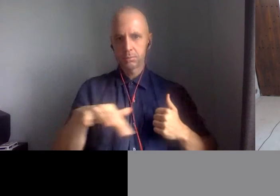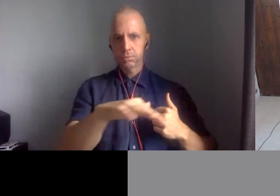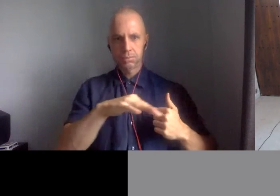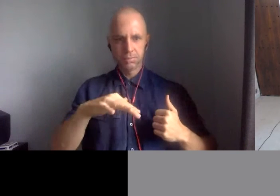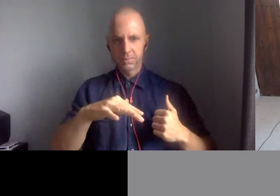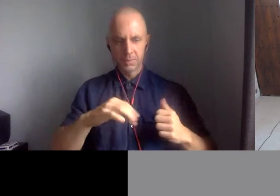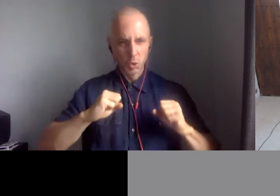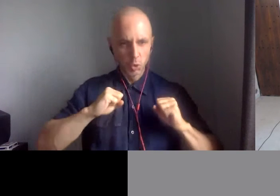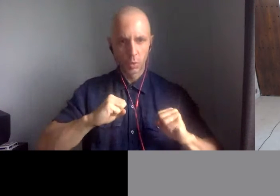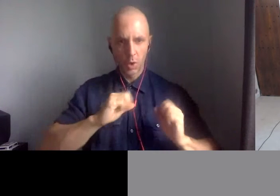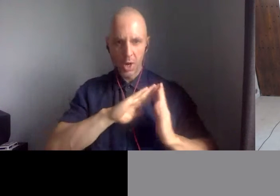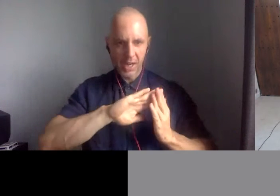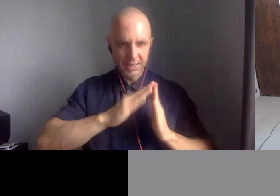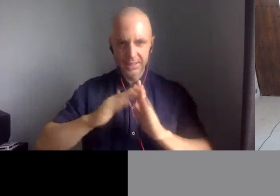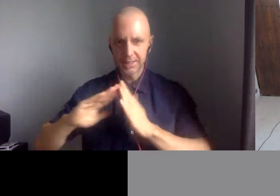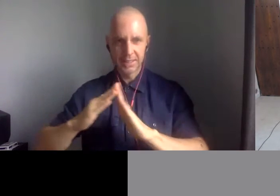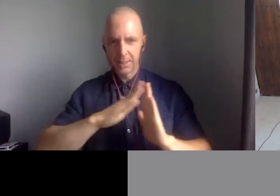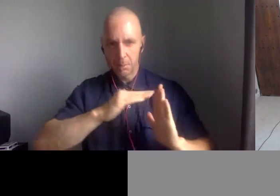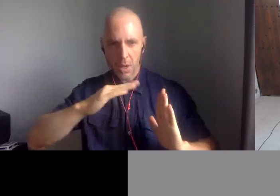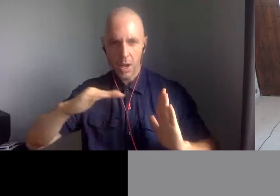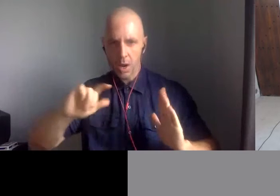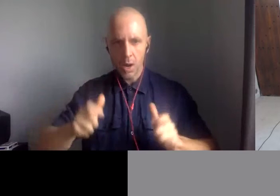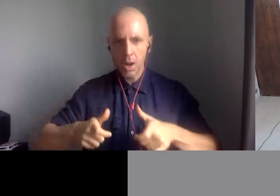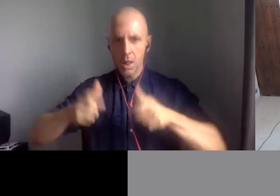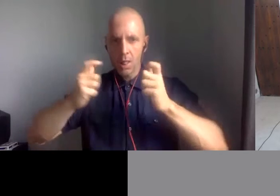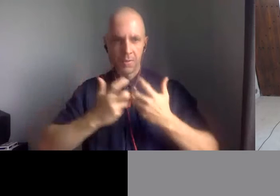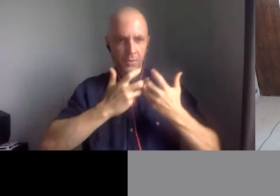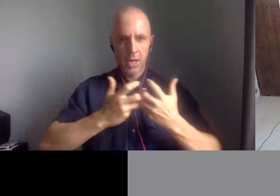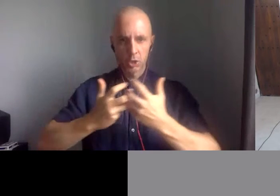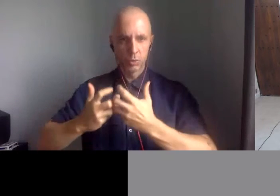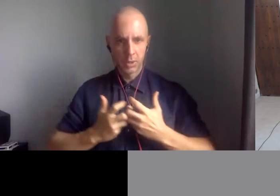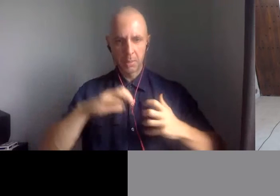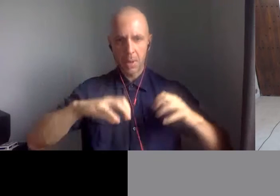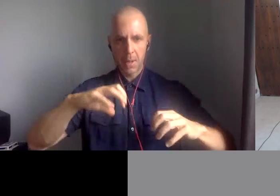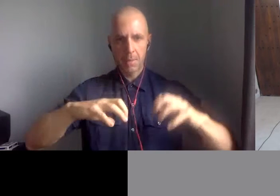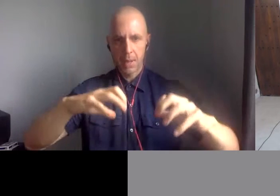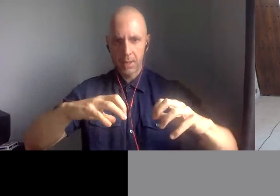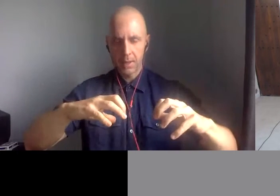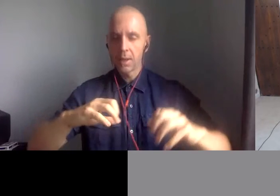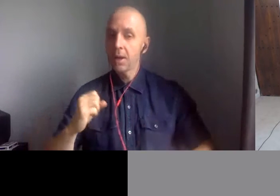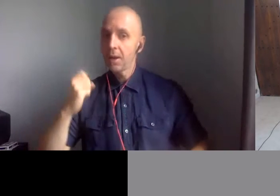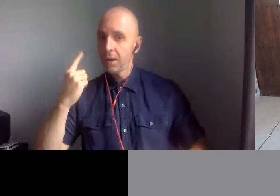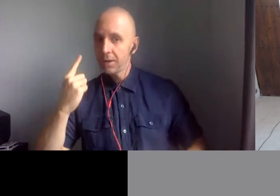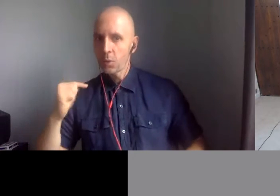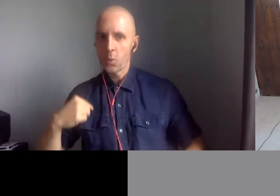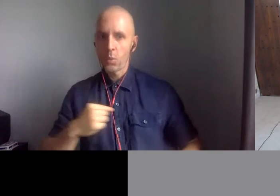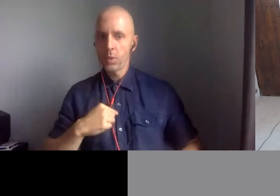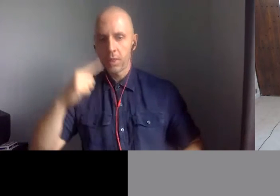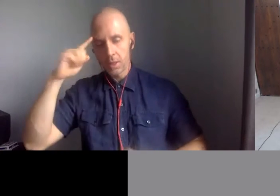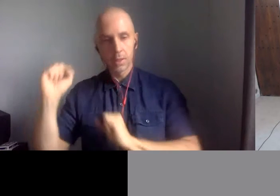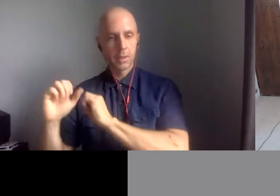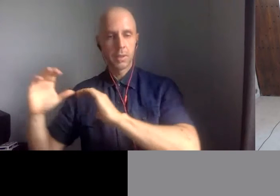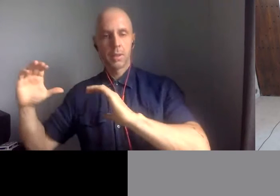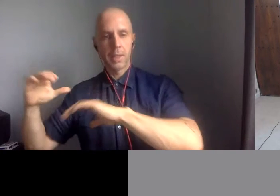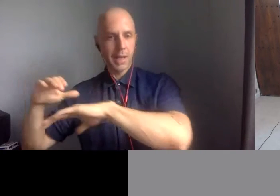so we look at landscape and we do field work with landscape in those terms, but that's in accordance